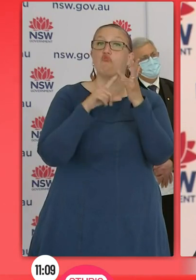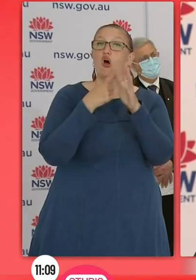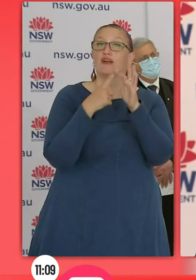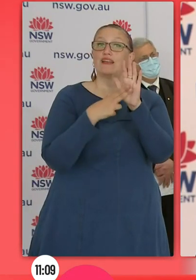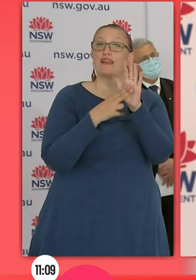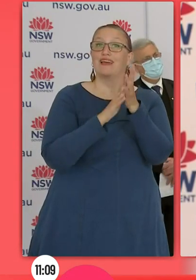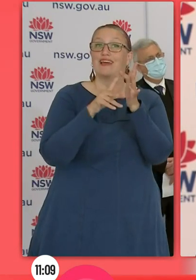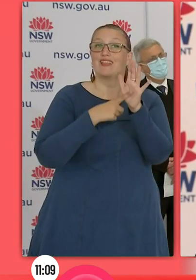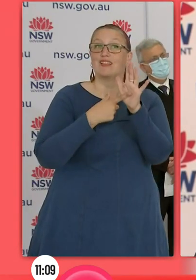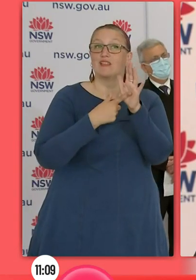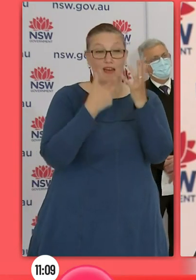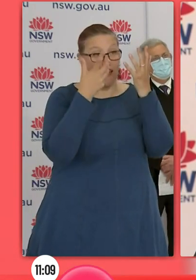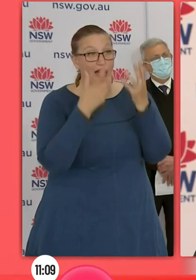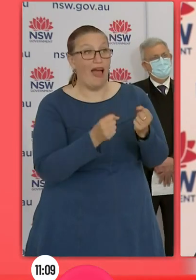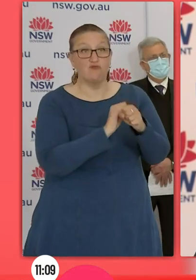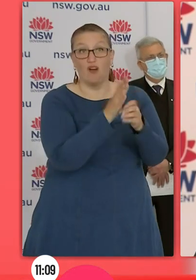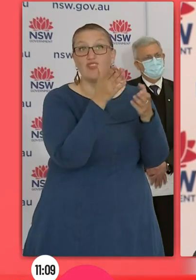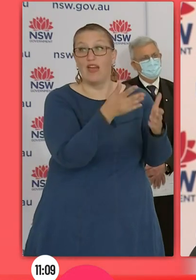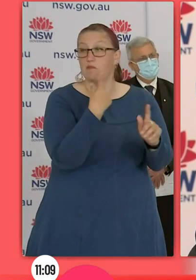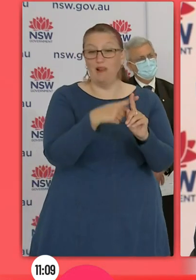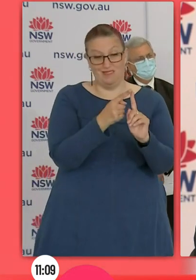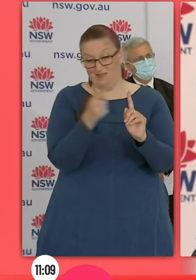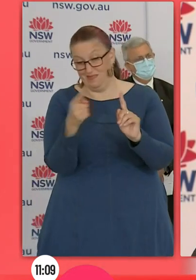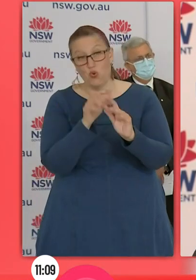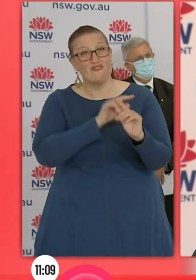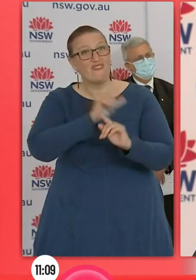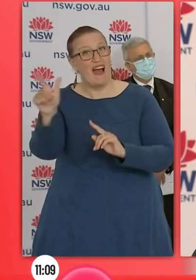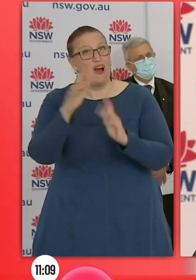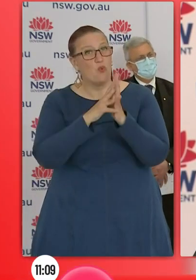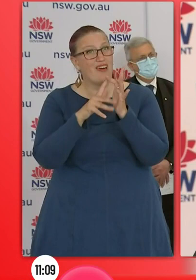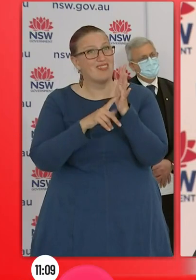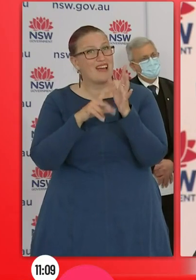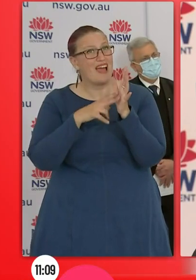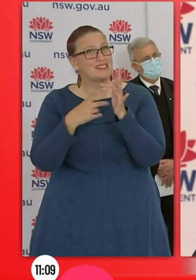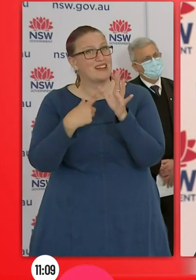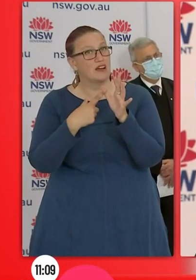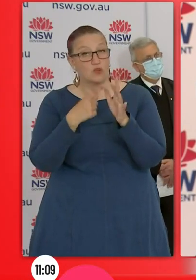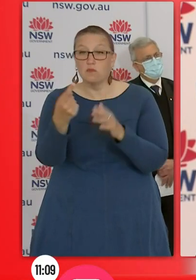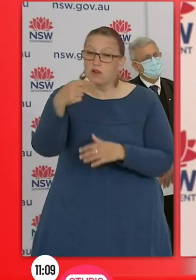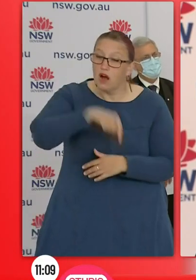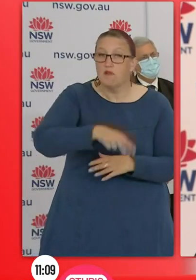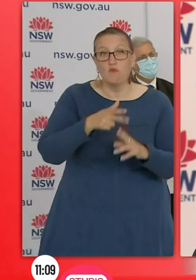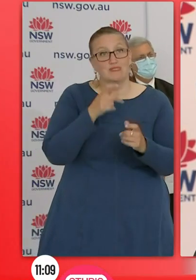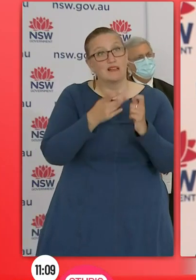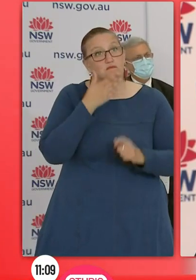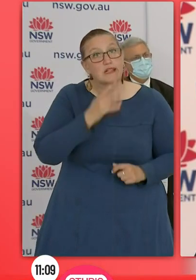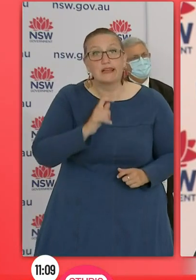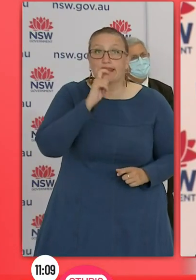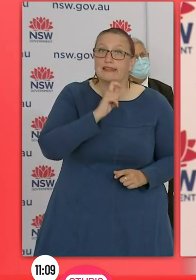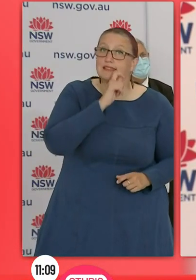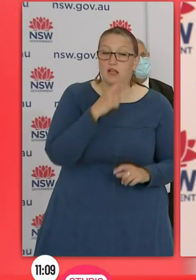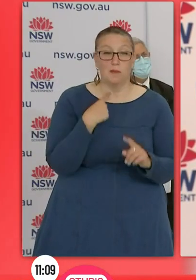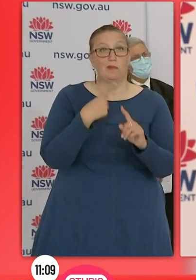proximity to Wilcannia and some hot spots. We're encouraging people not only to come out and get tested if there are early signs but most importantly is to